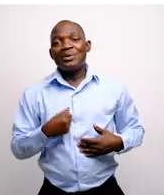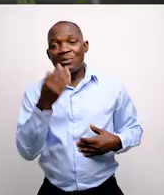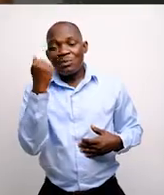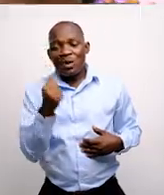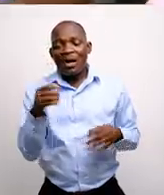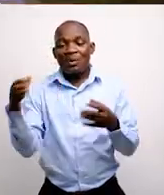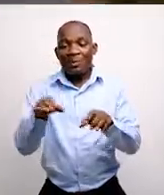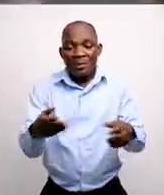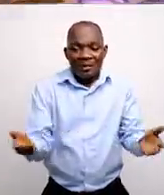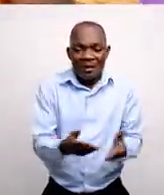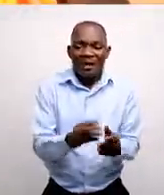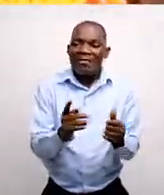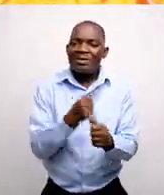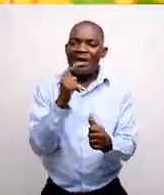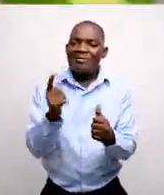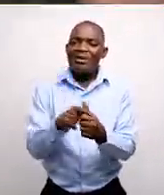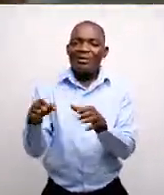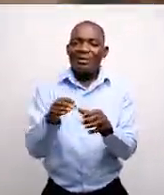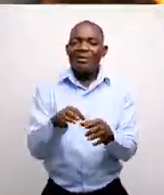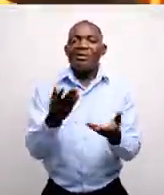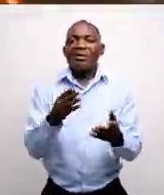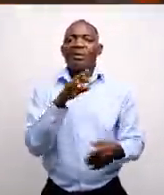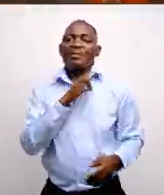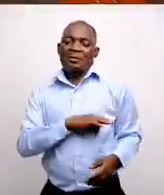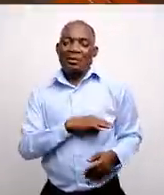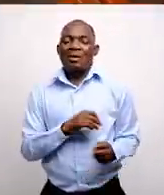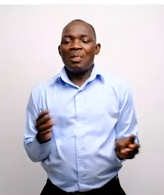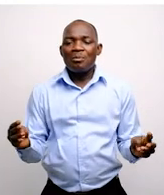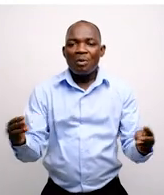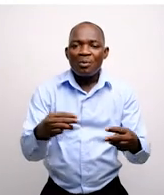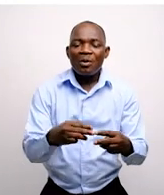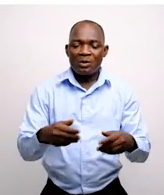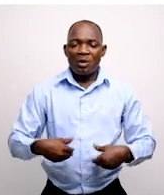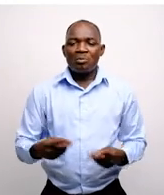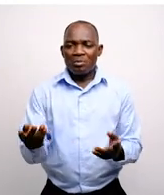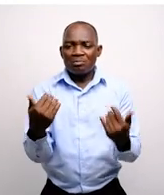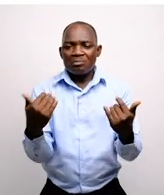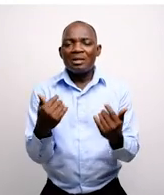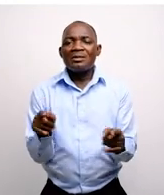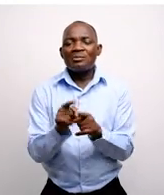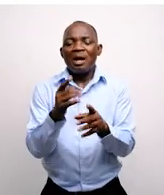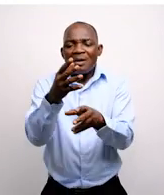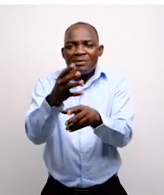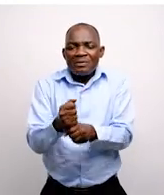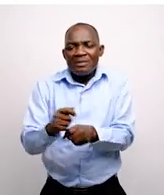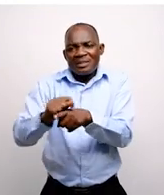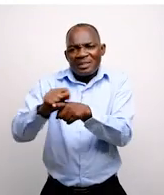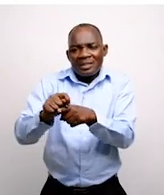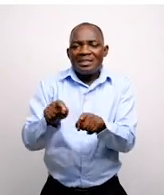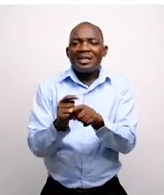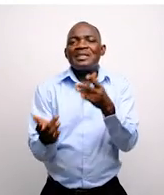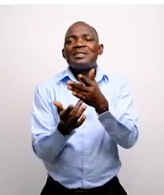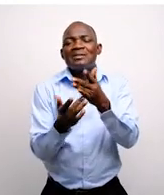excited because our community will be the ultimate beneficiary. We mobilized our young people to